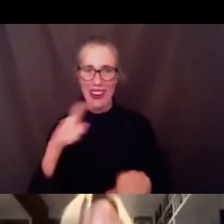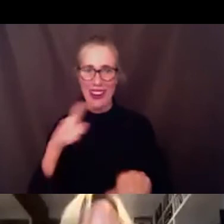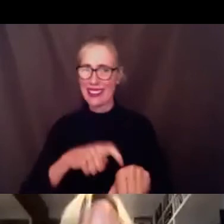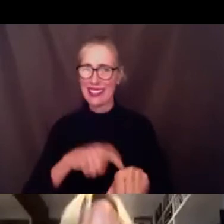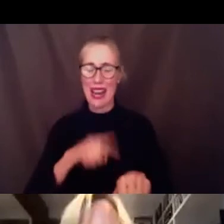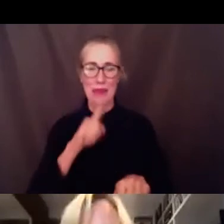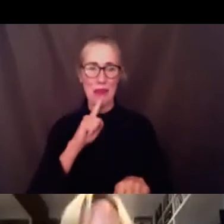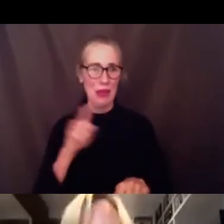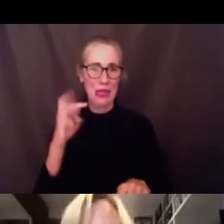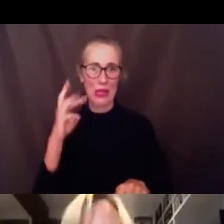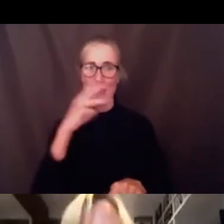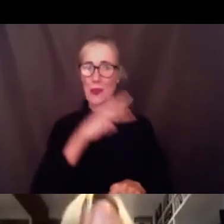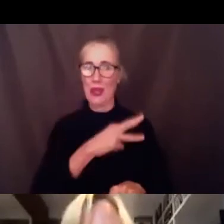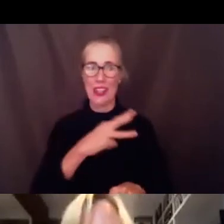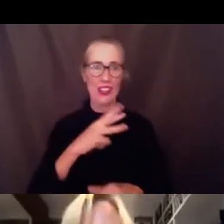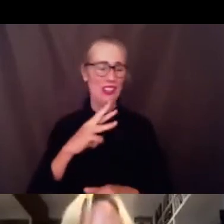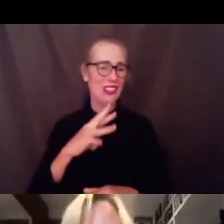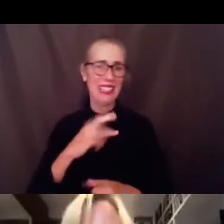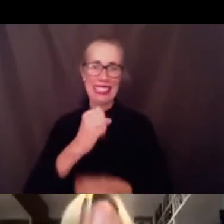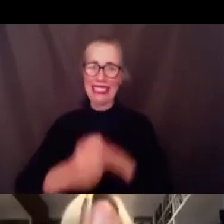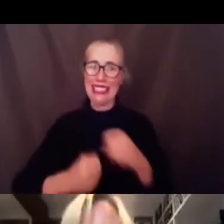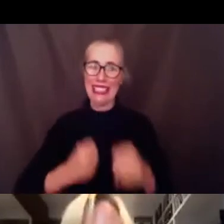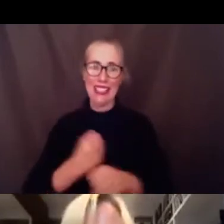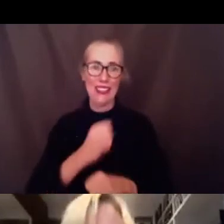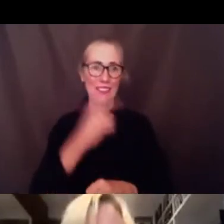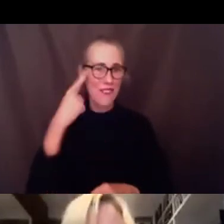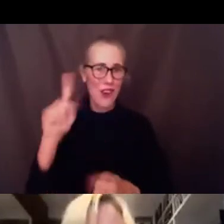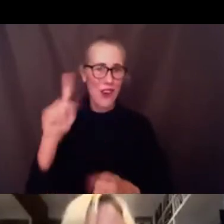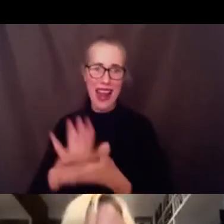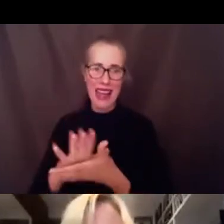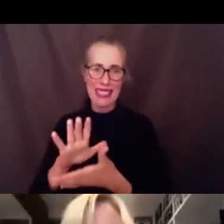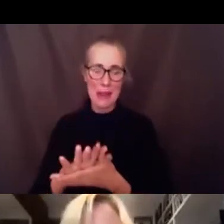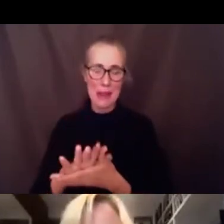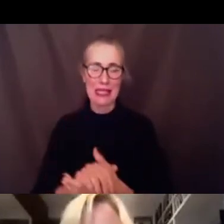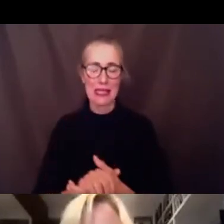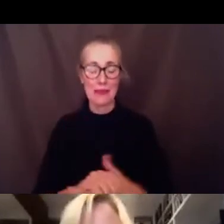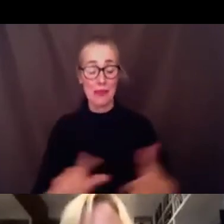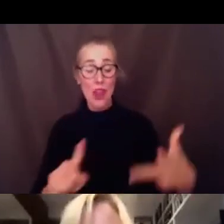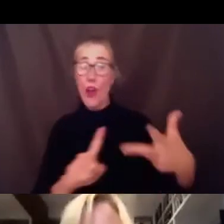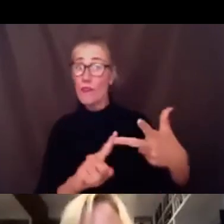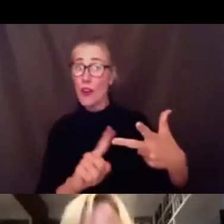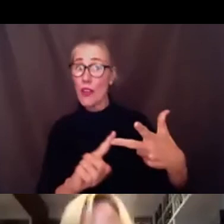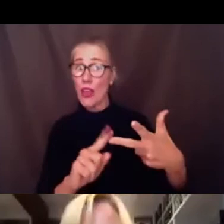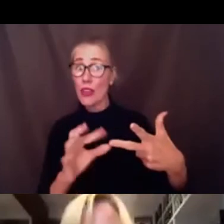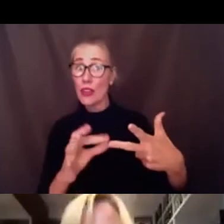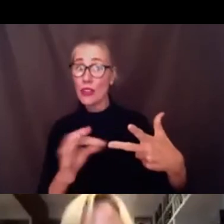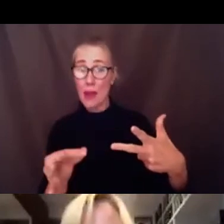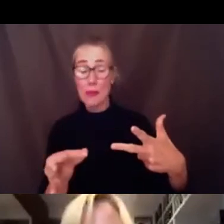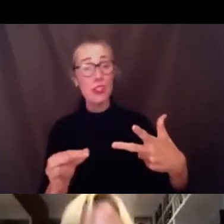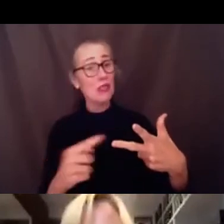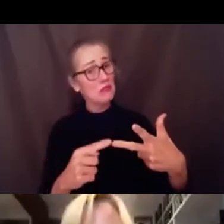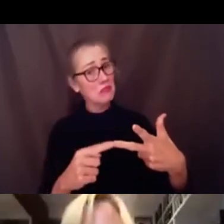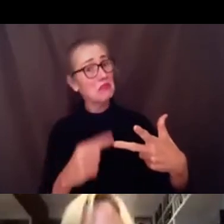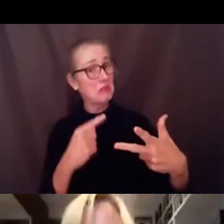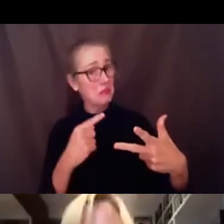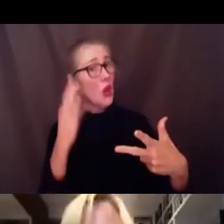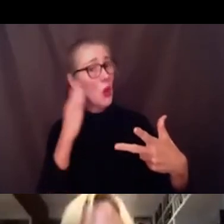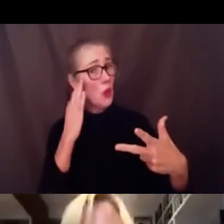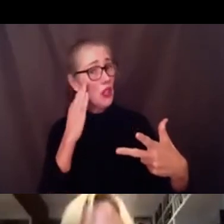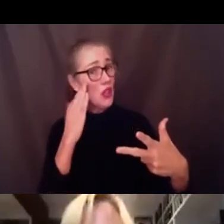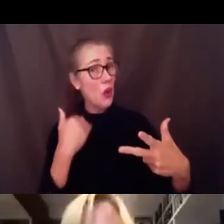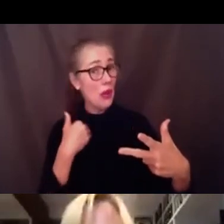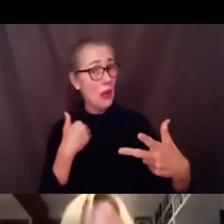then as far as uh this third option we uh we definitely know that we also have some substitute